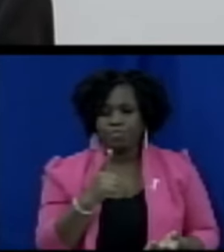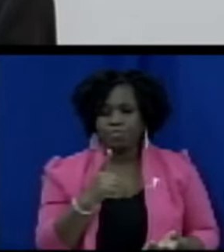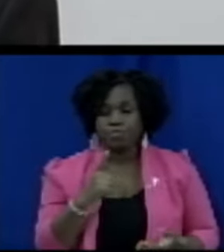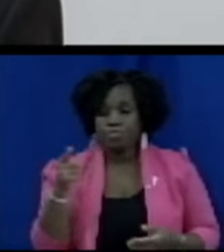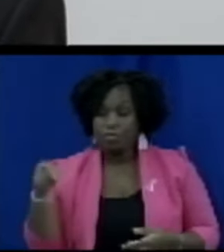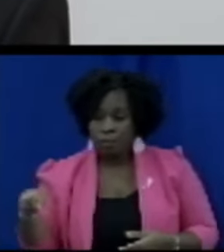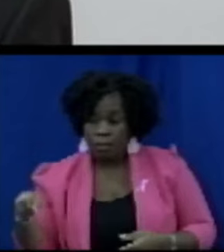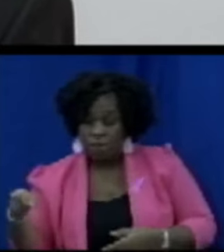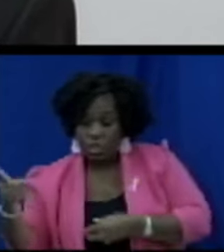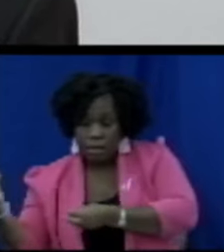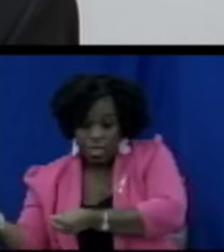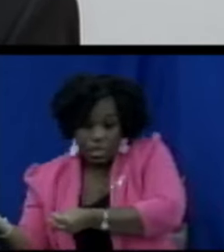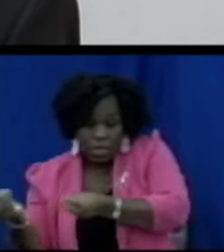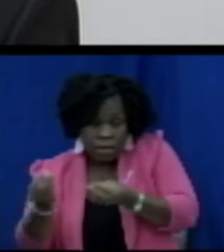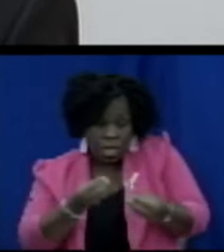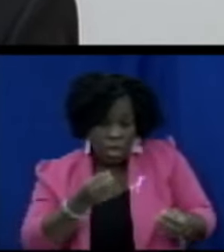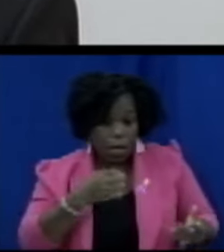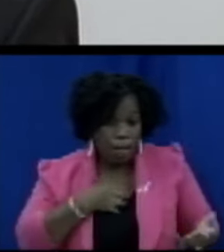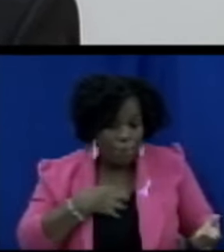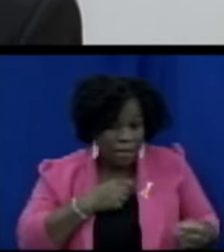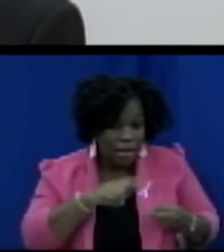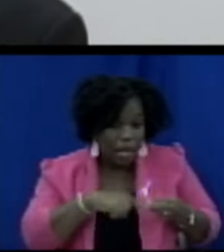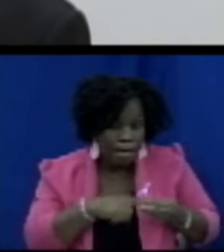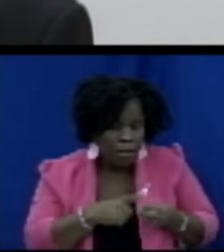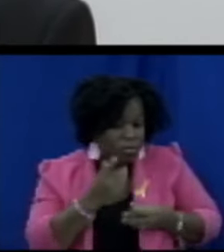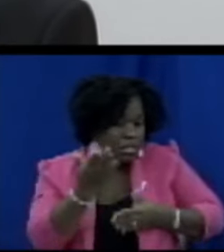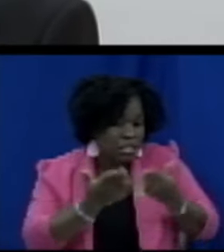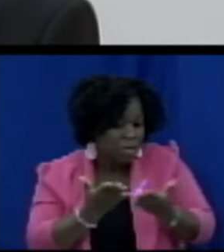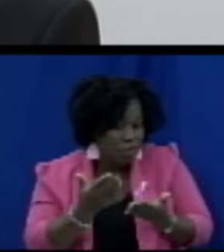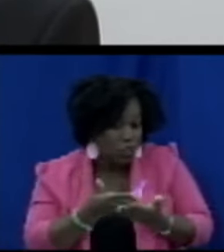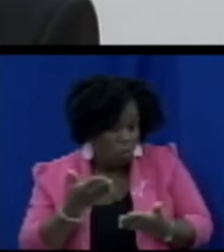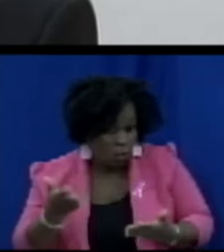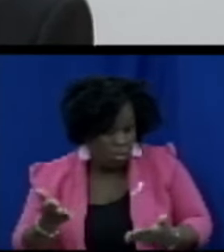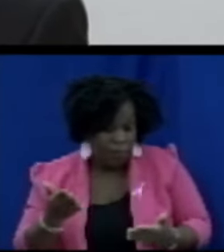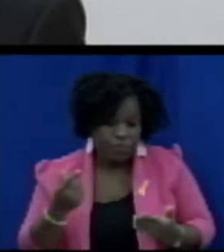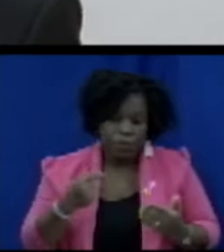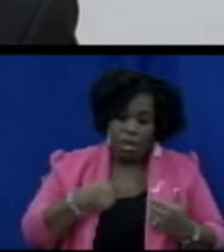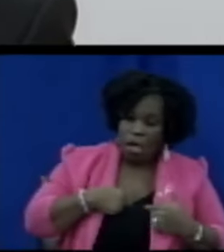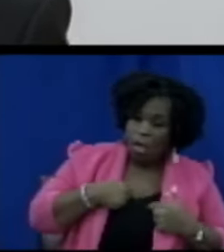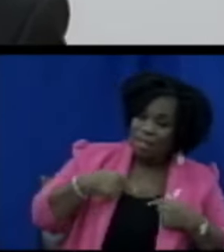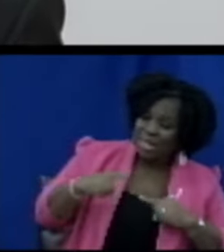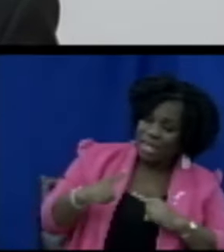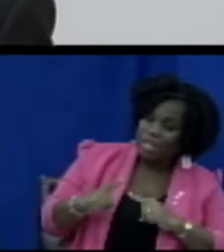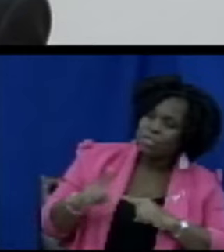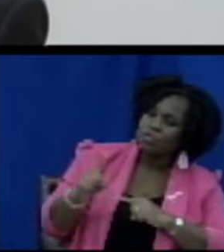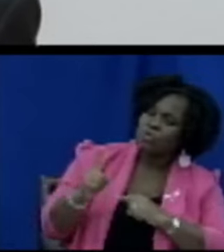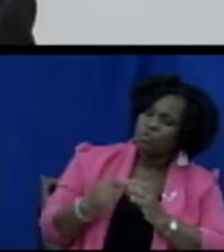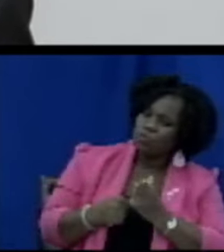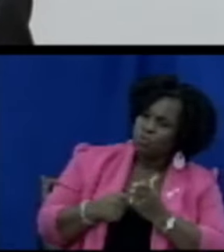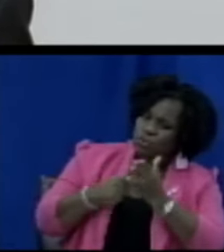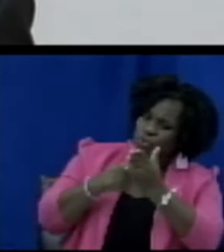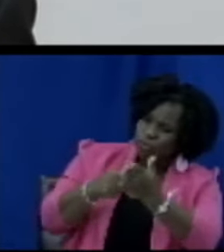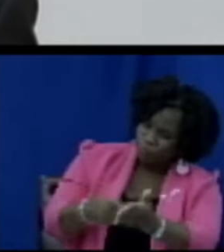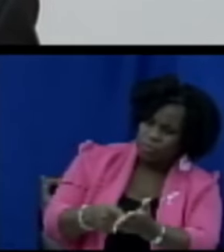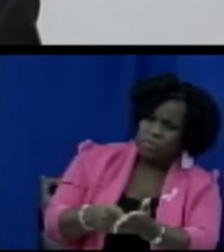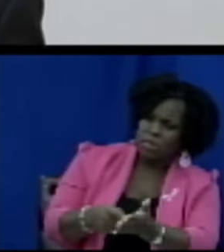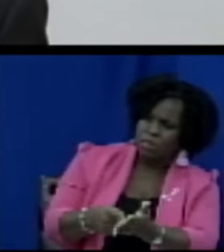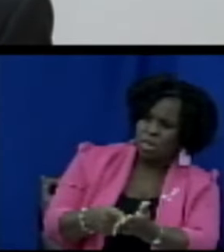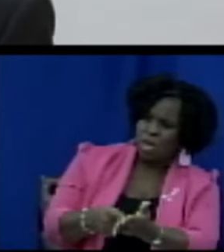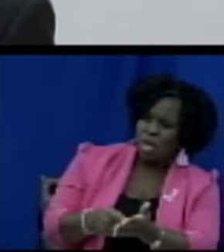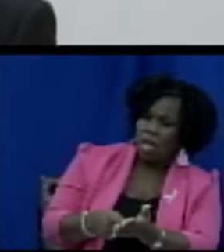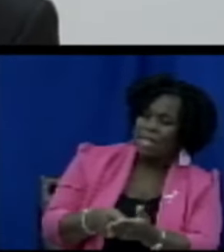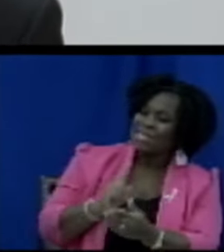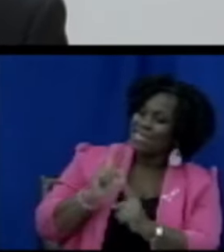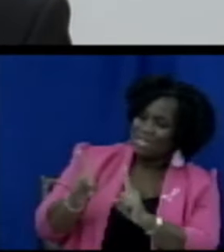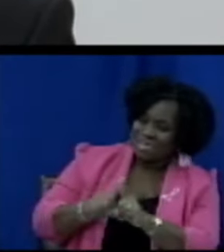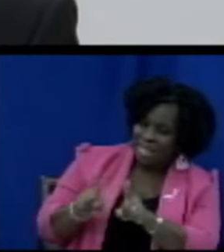wherever that is appropriate and that is why I say it is a landmark piece of legislation because